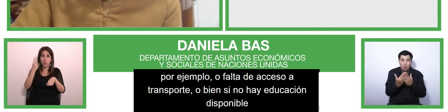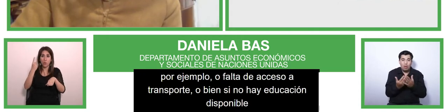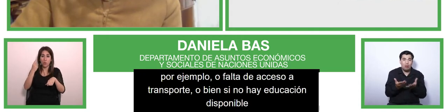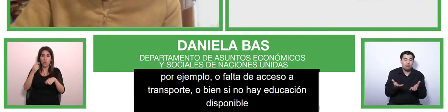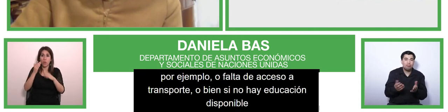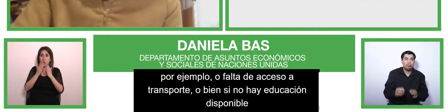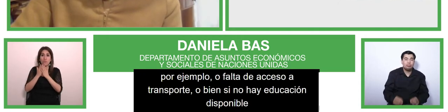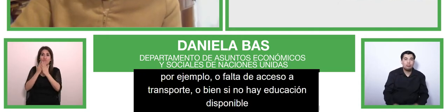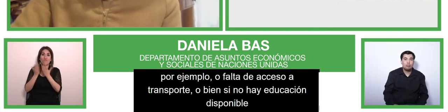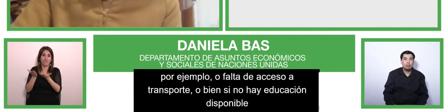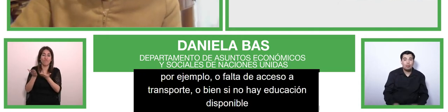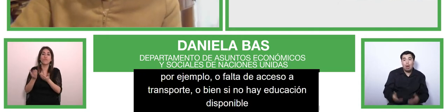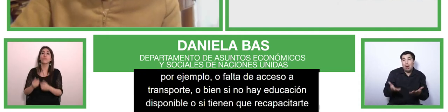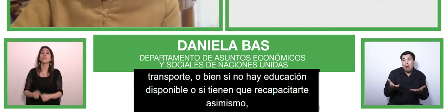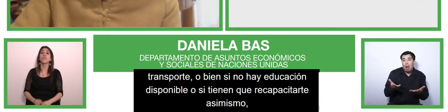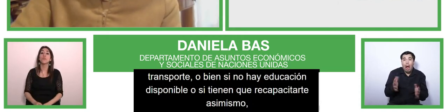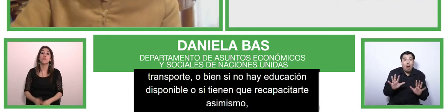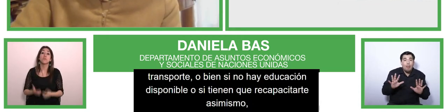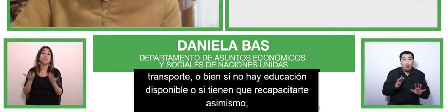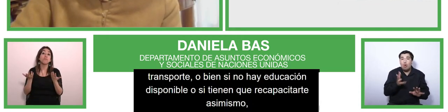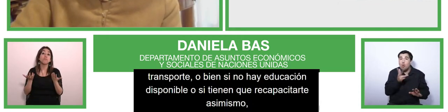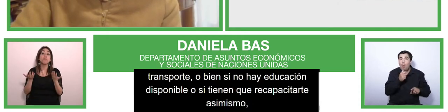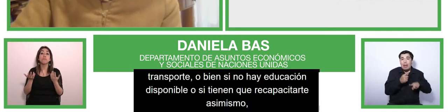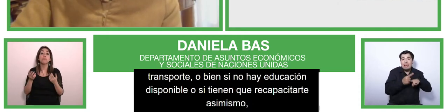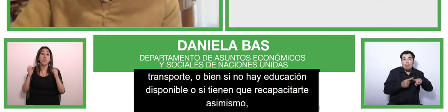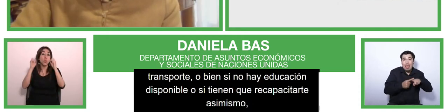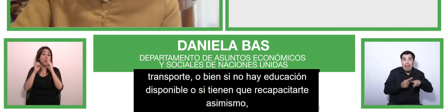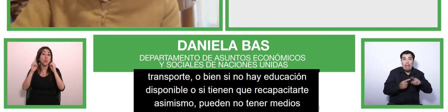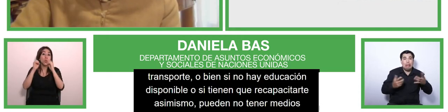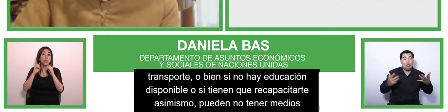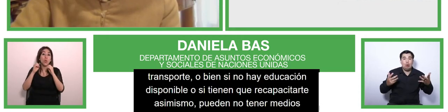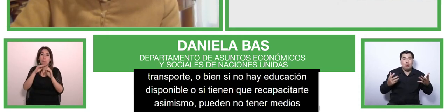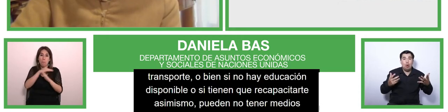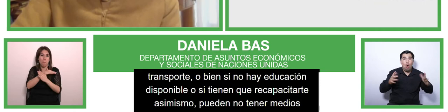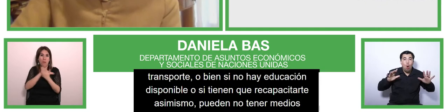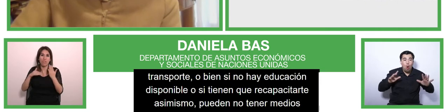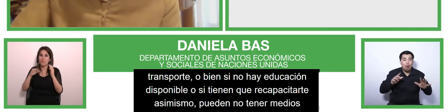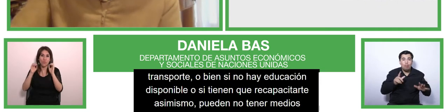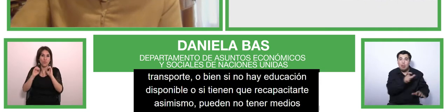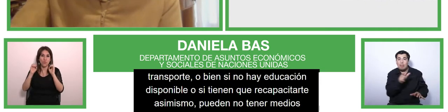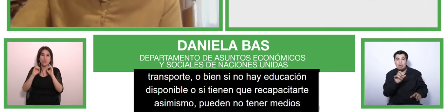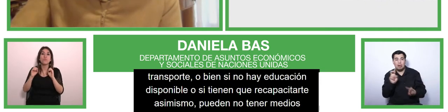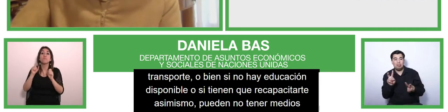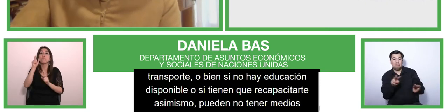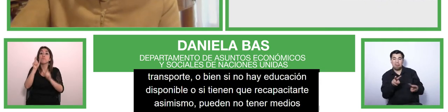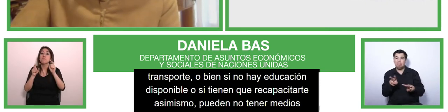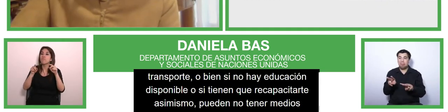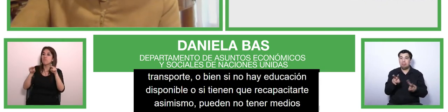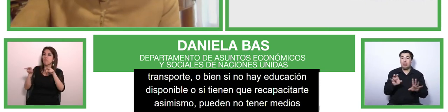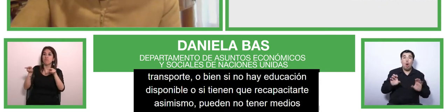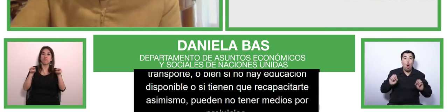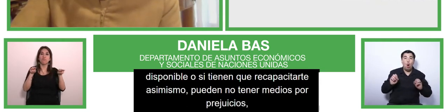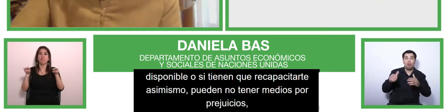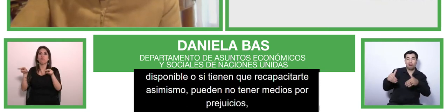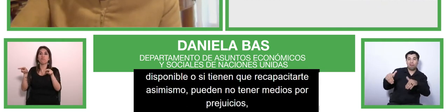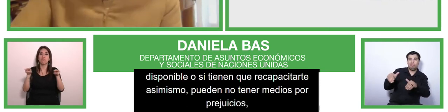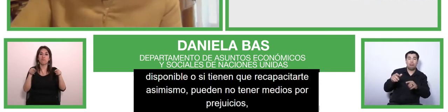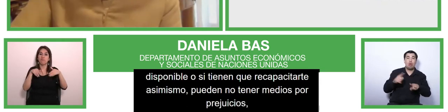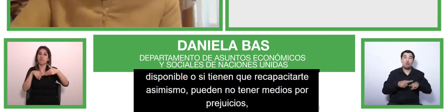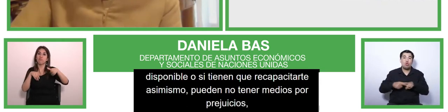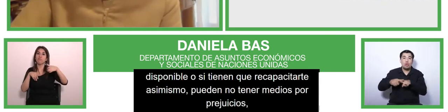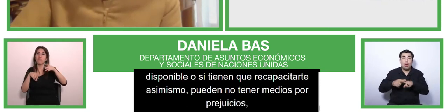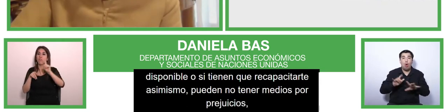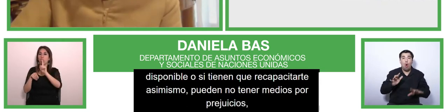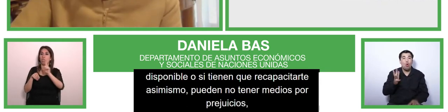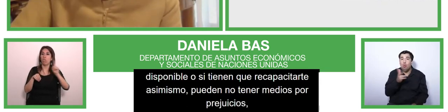means b jobs inequalities and inaccessible places so persons